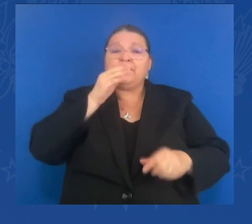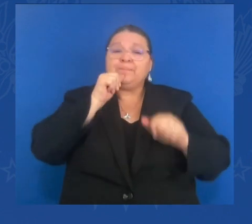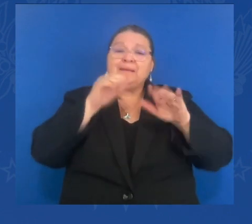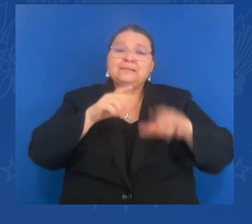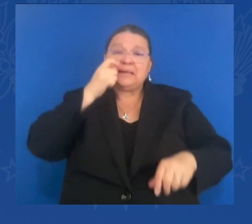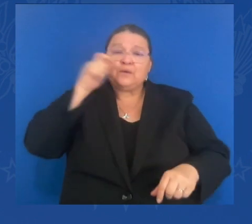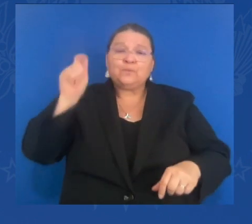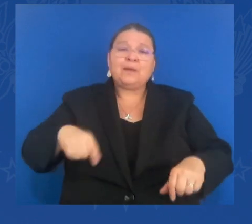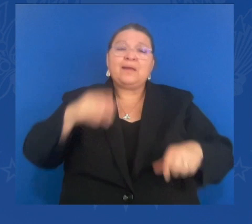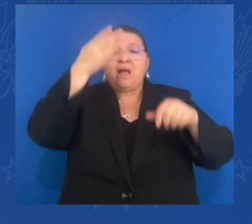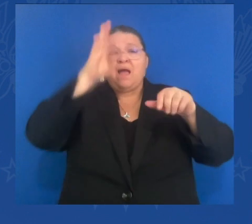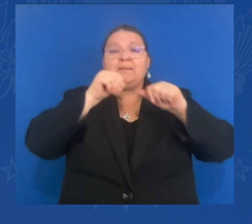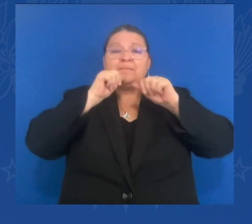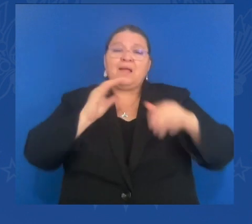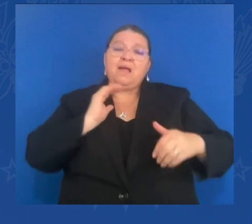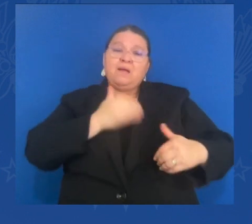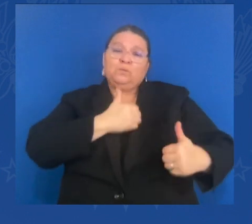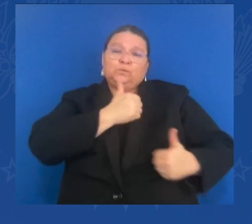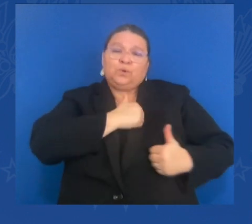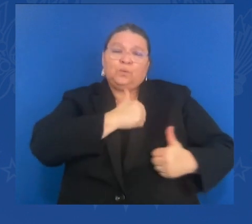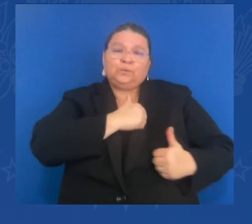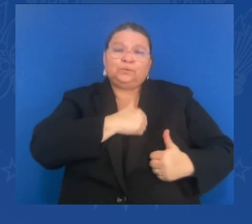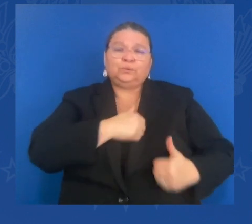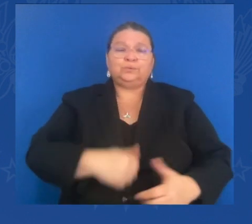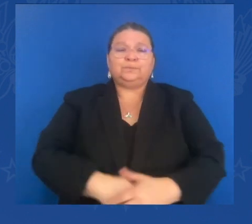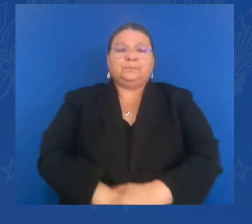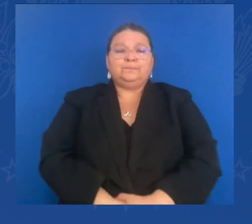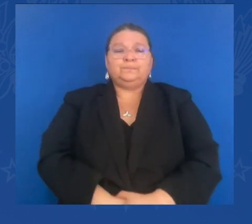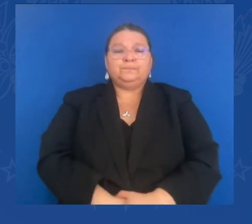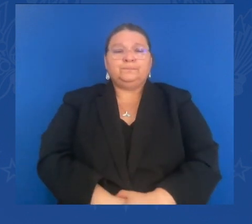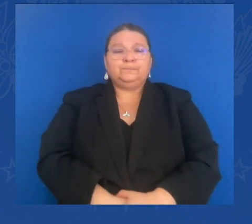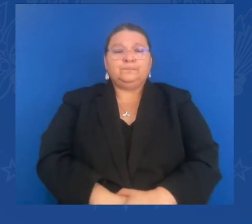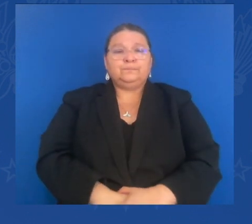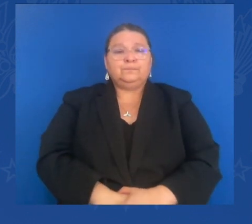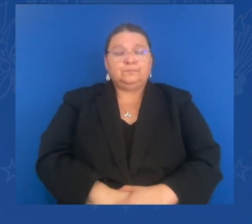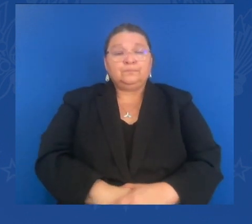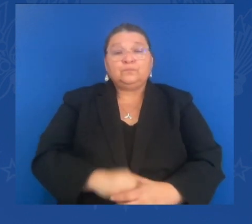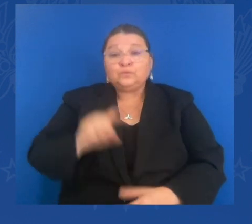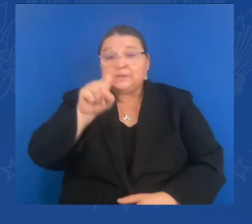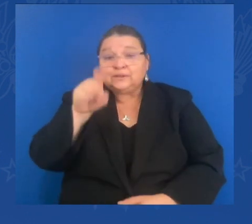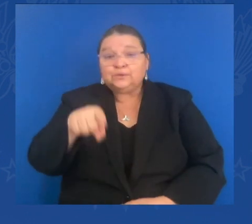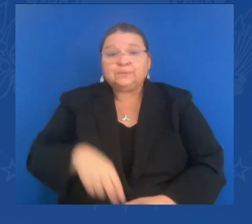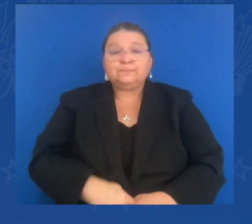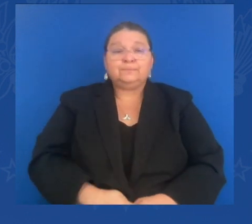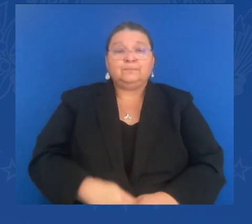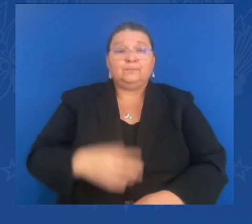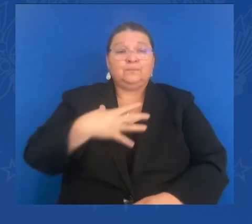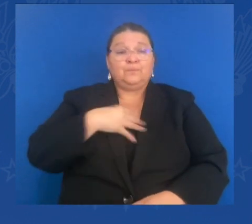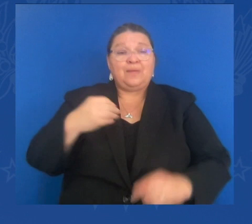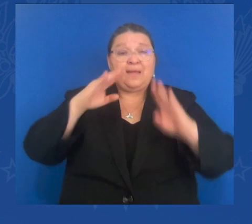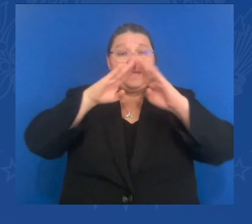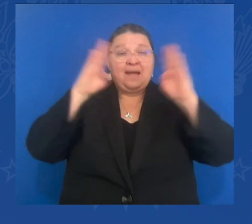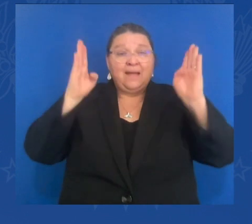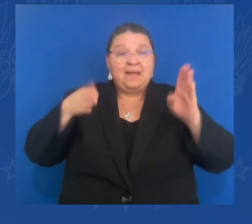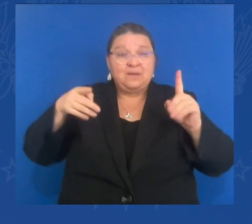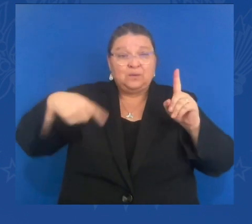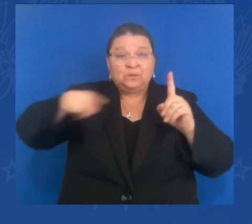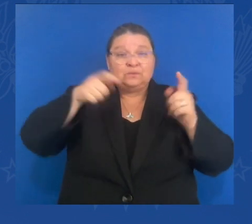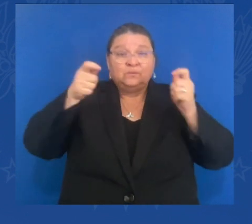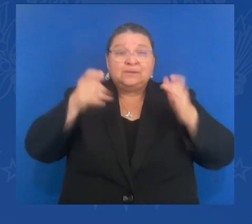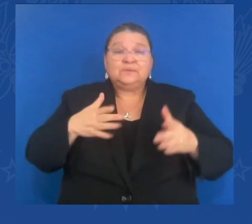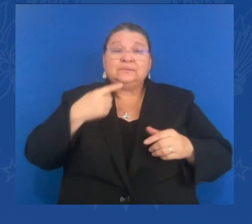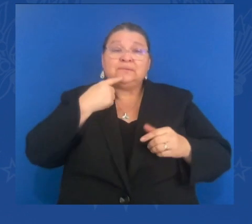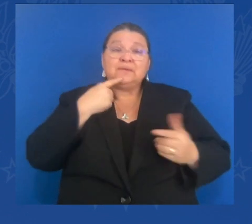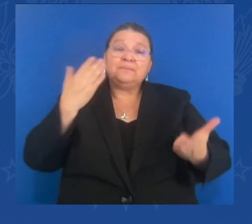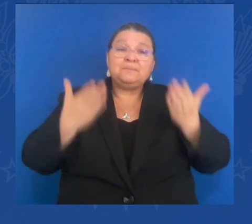President Biden, your White House has said that Russia may use chemical weapons or create a false flag operation to